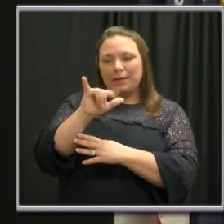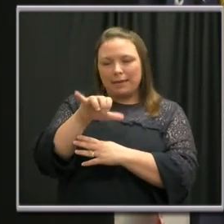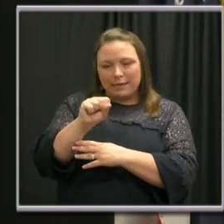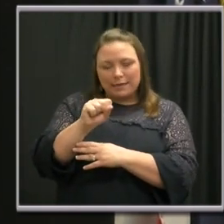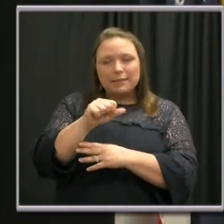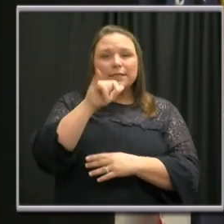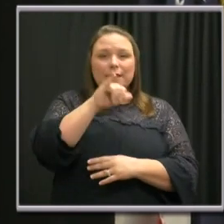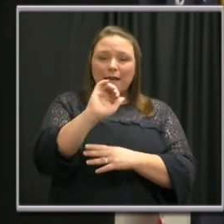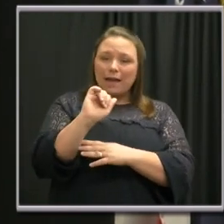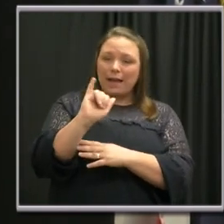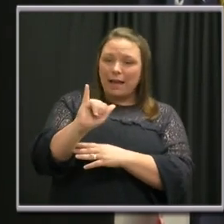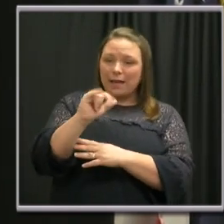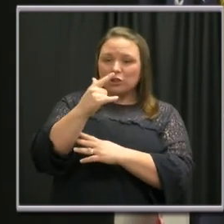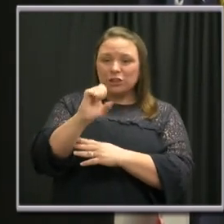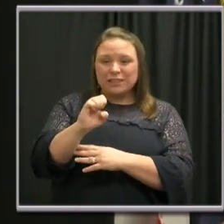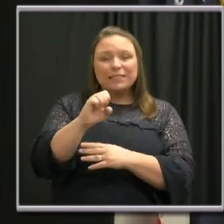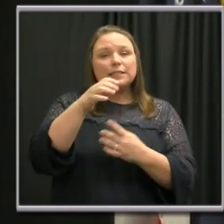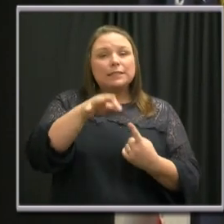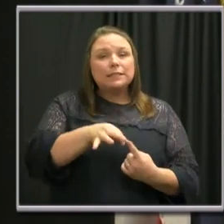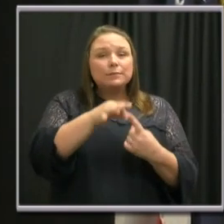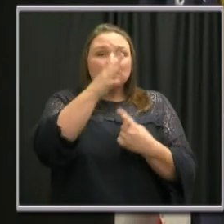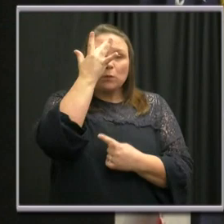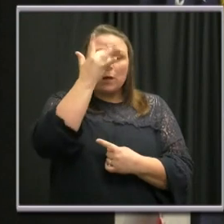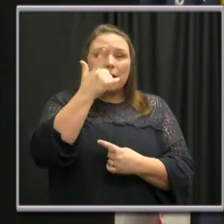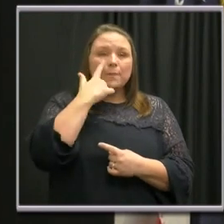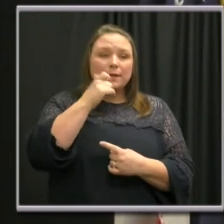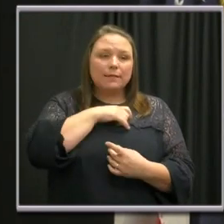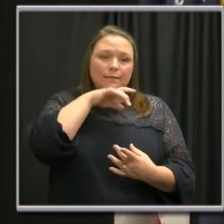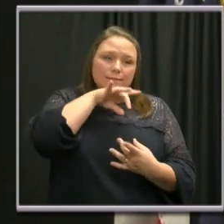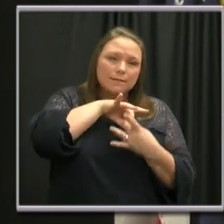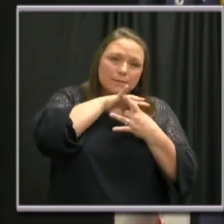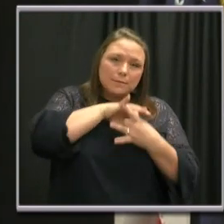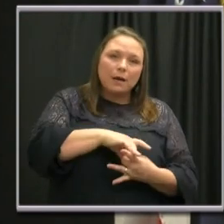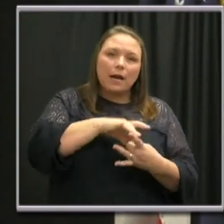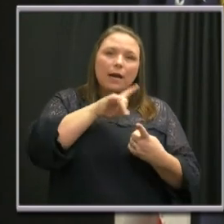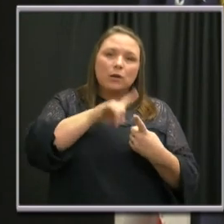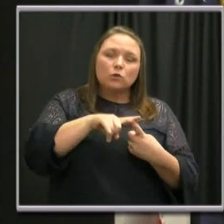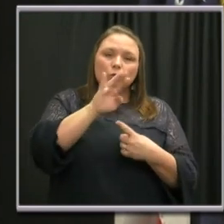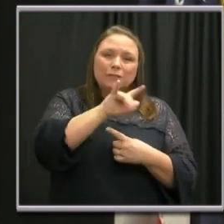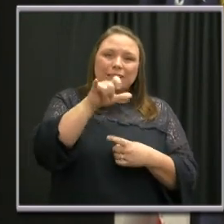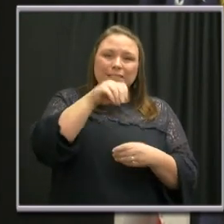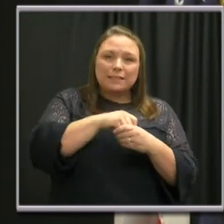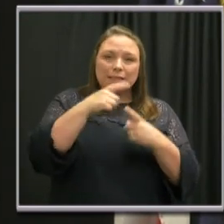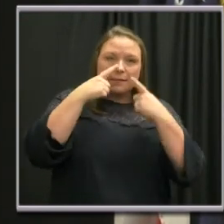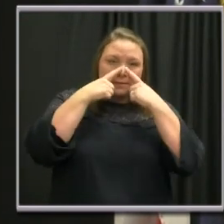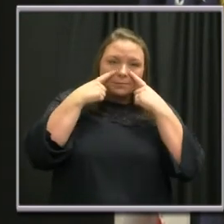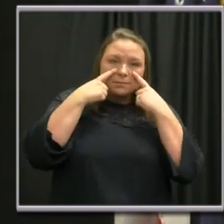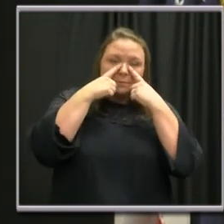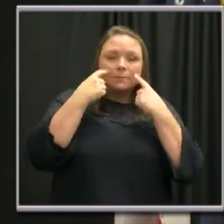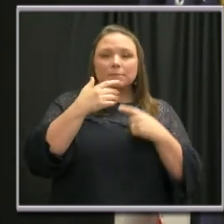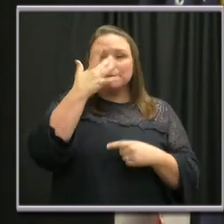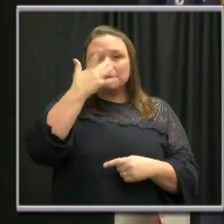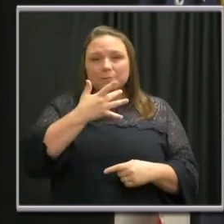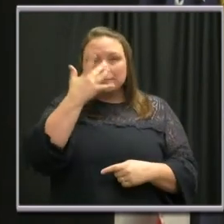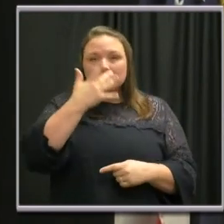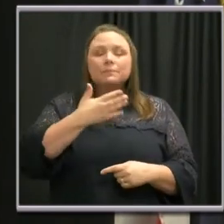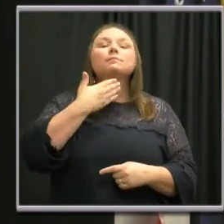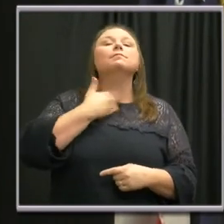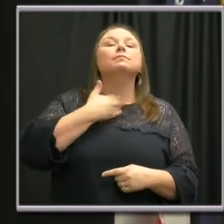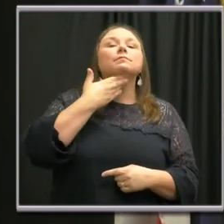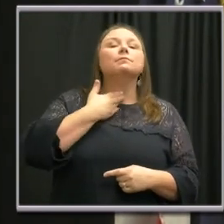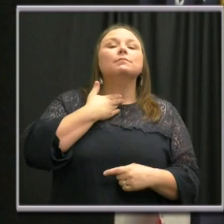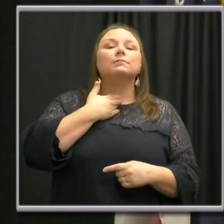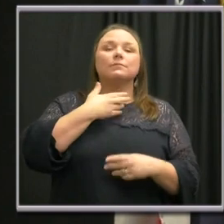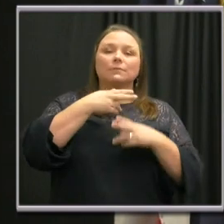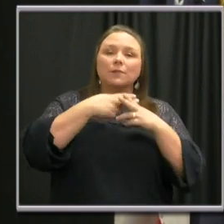IgE antibodies are special because they bind to cells in our nasal cavity and our sinuses and our trachea called